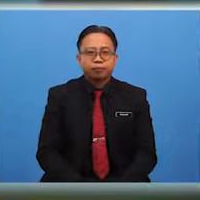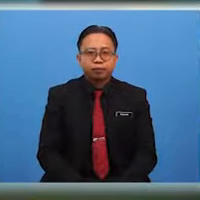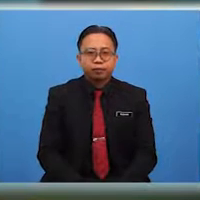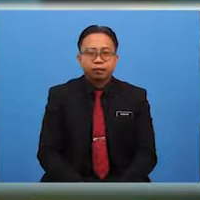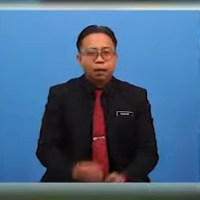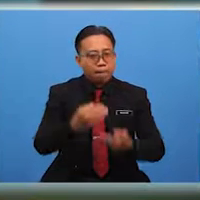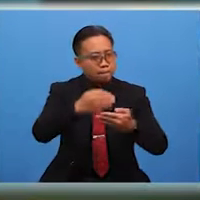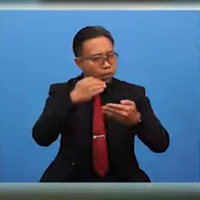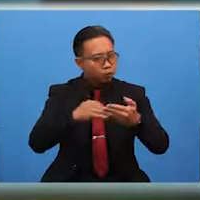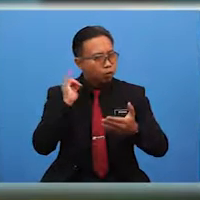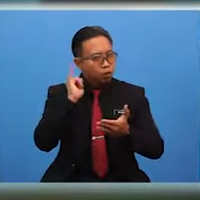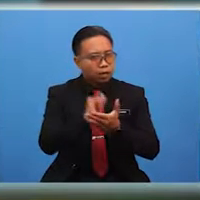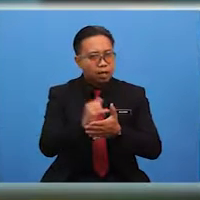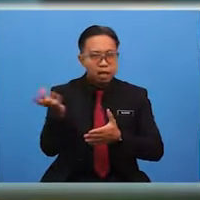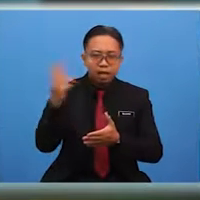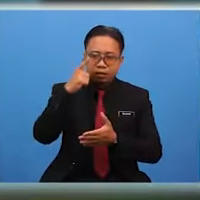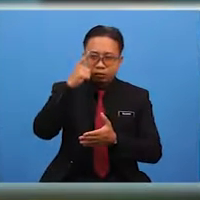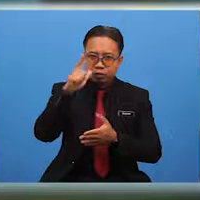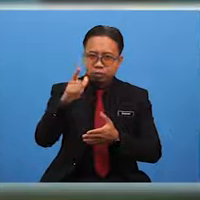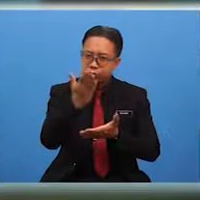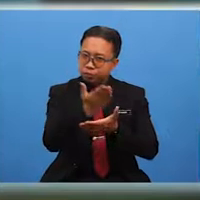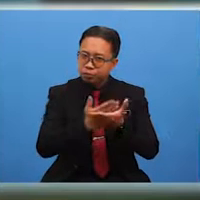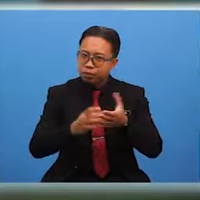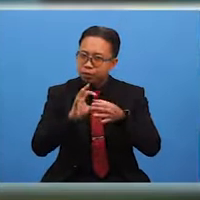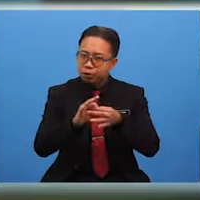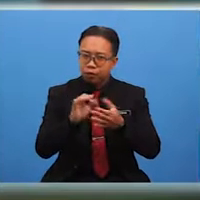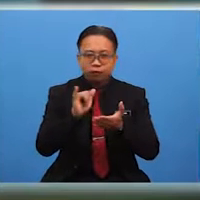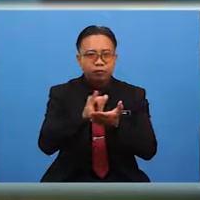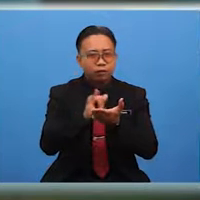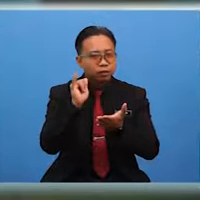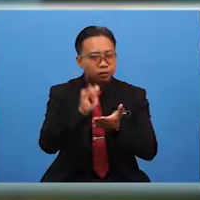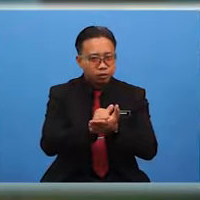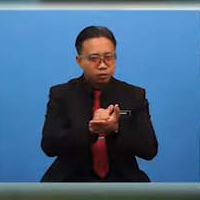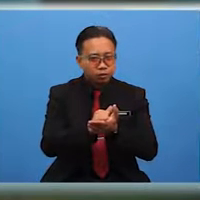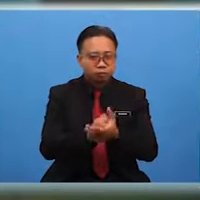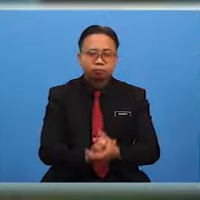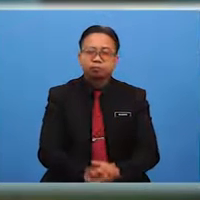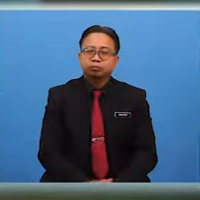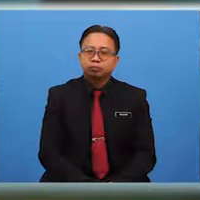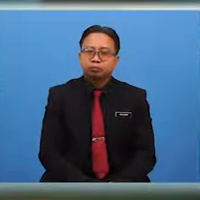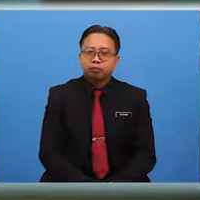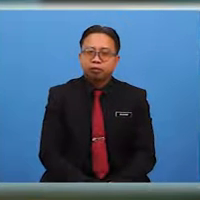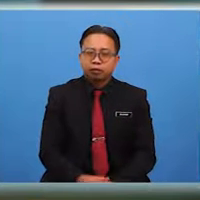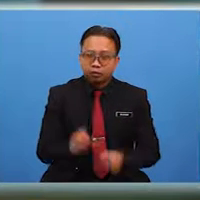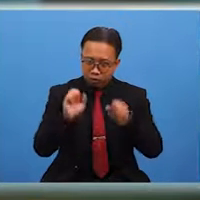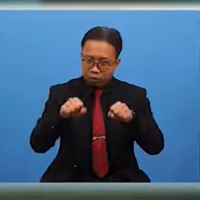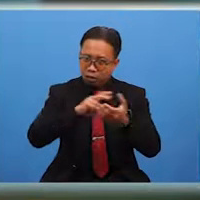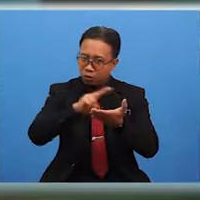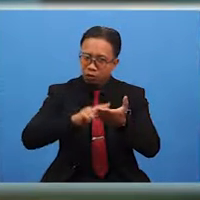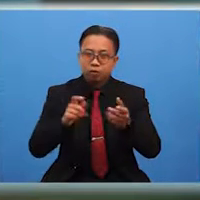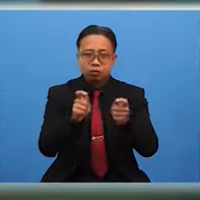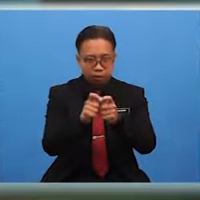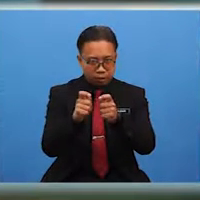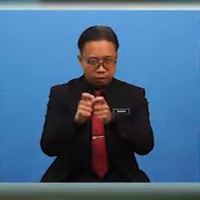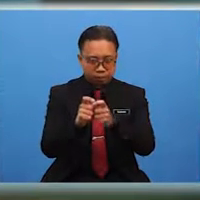Before that, let's look at some of these superstitions. Shall we read them together?